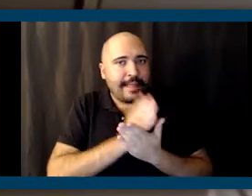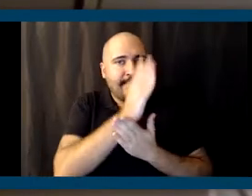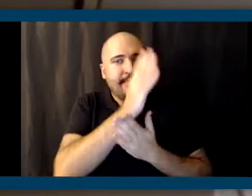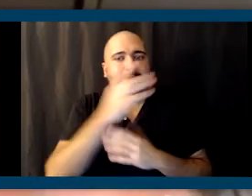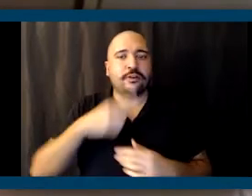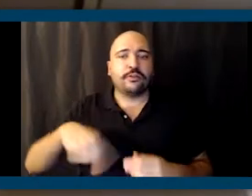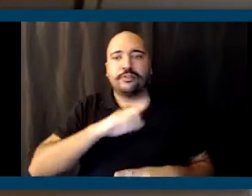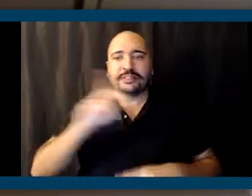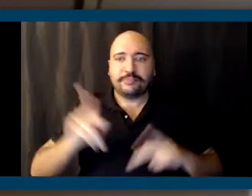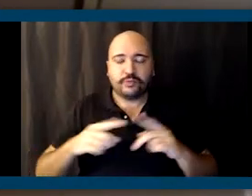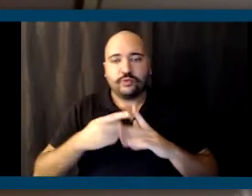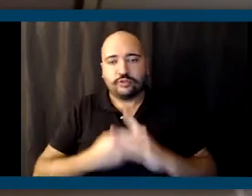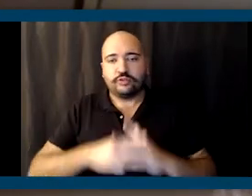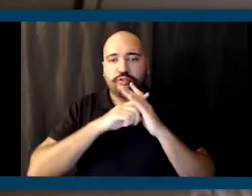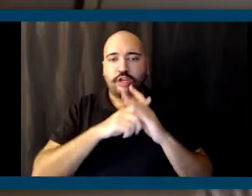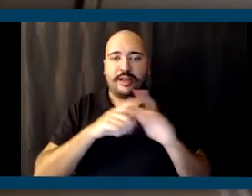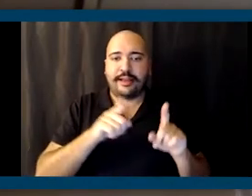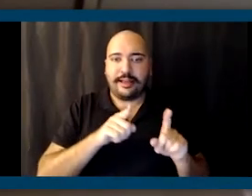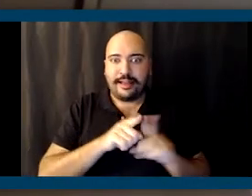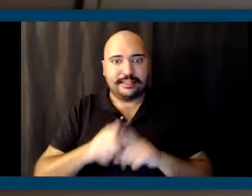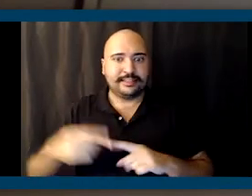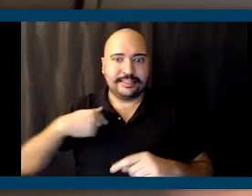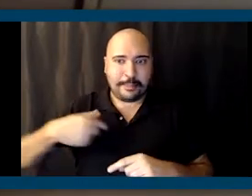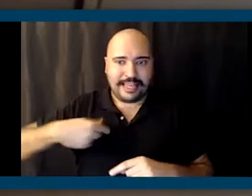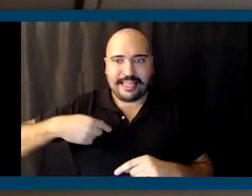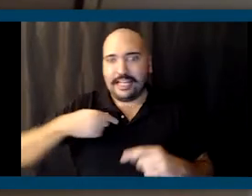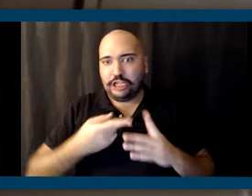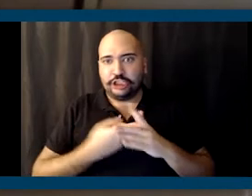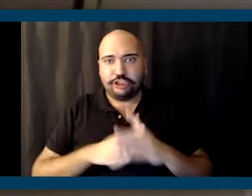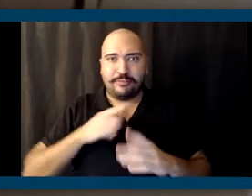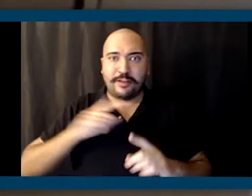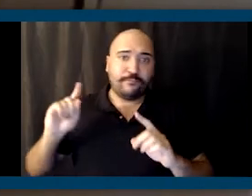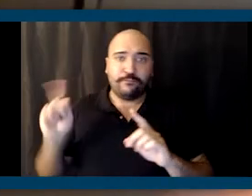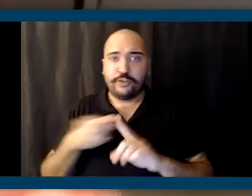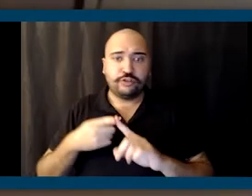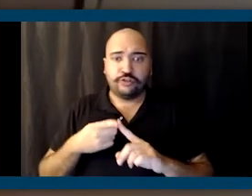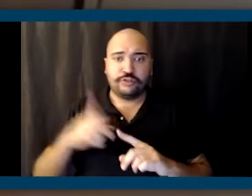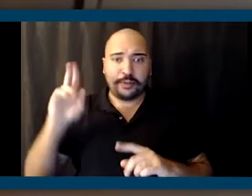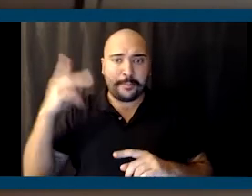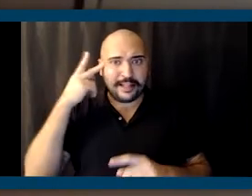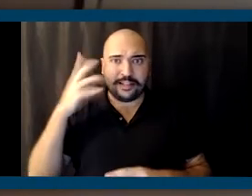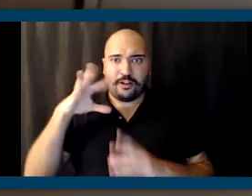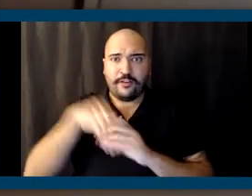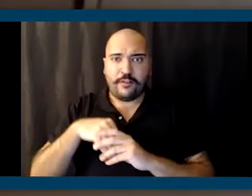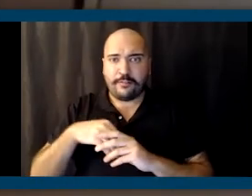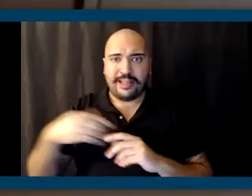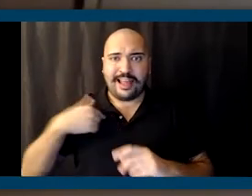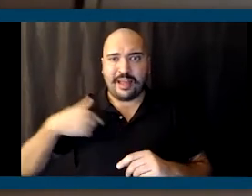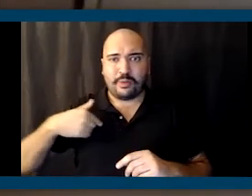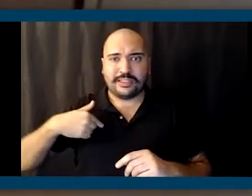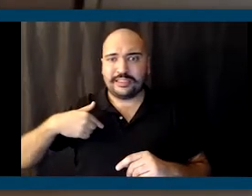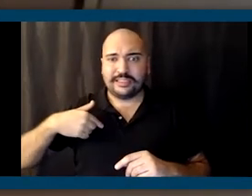to start as like I did. I started my first political involvement. I was,